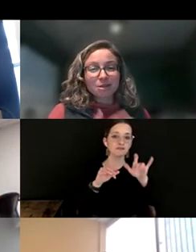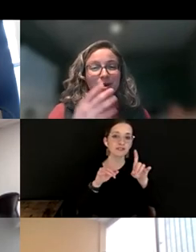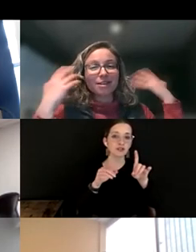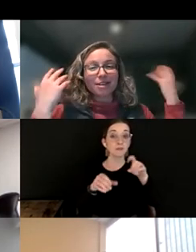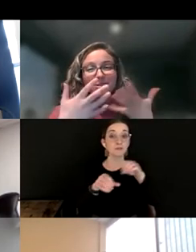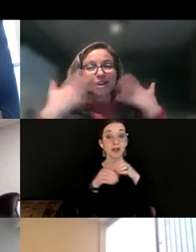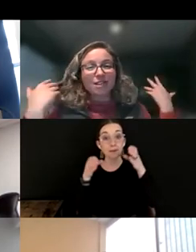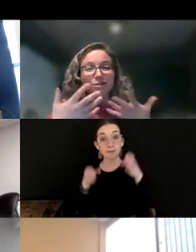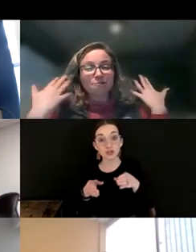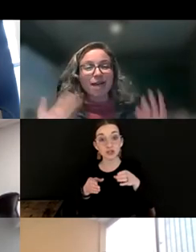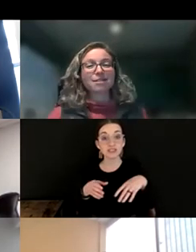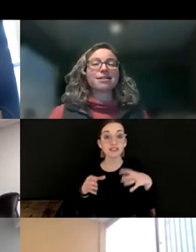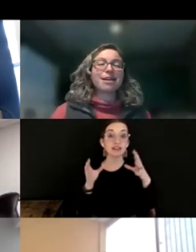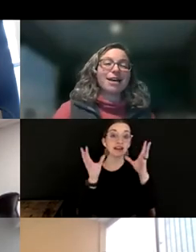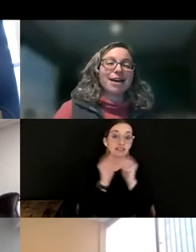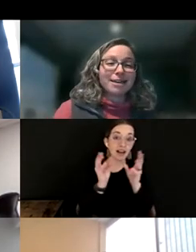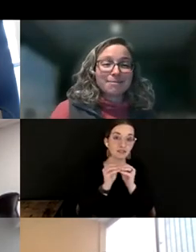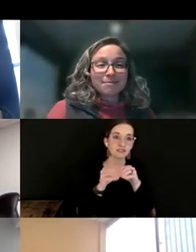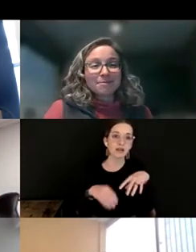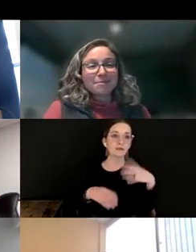possibly wearing, you know, seven layers of masks.